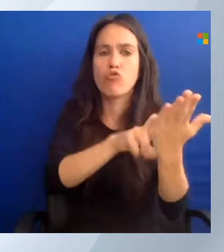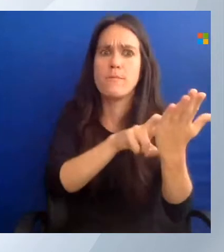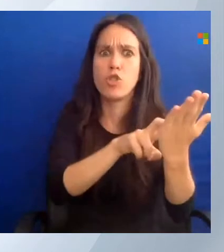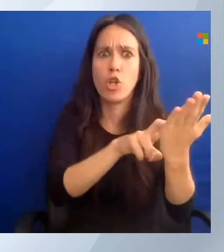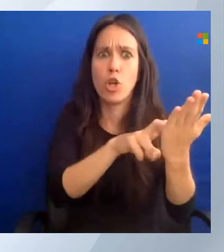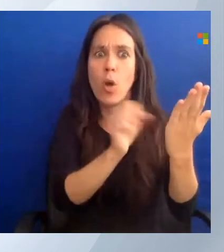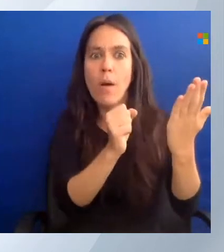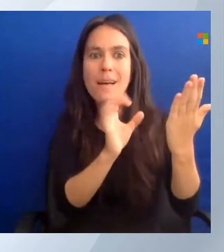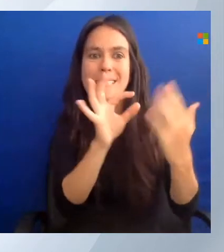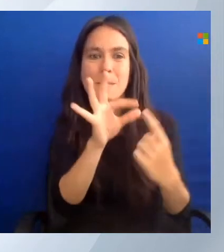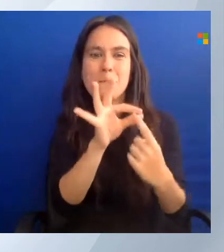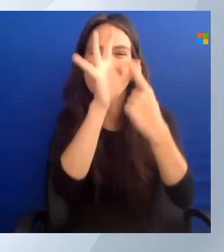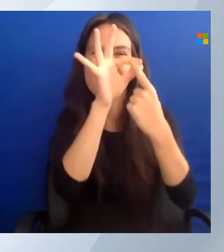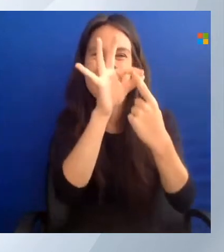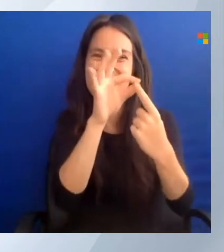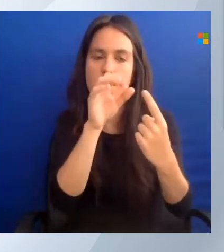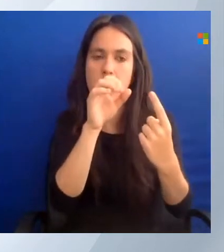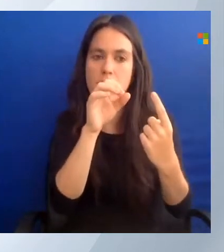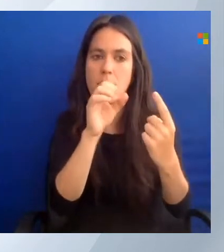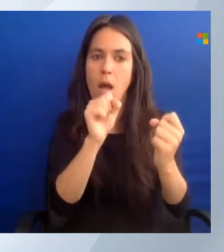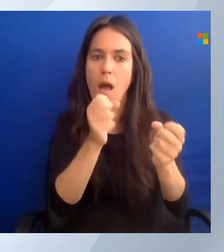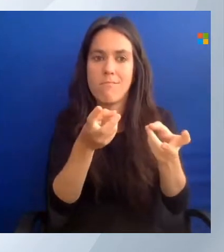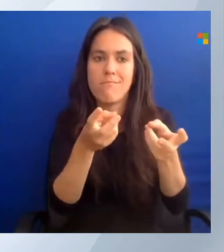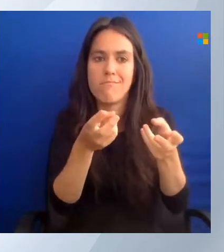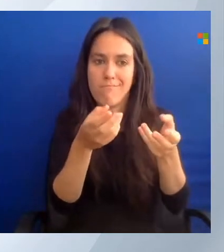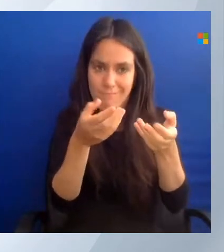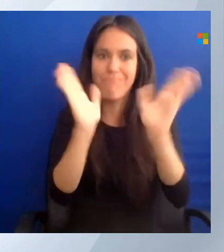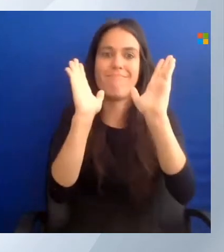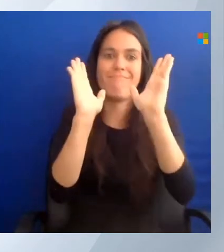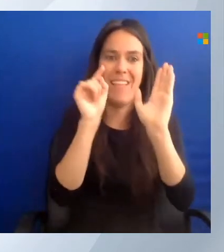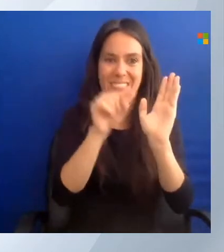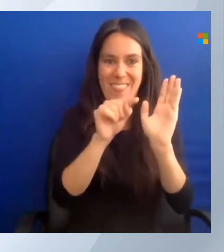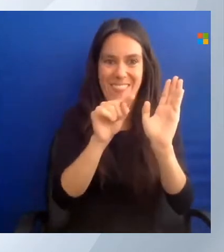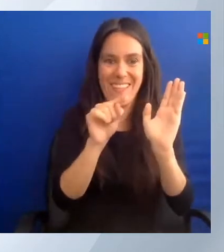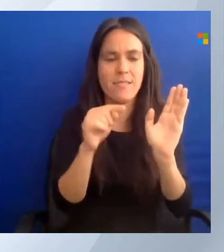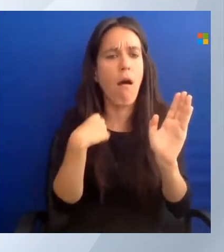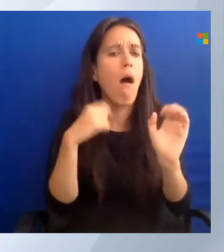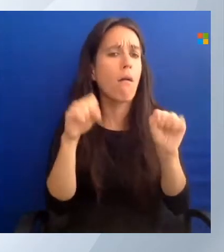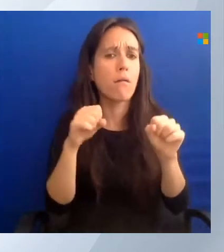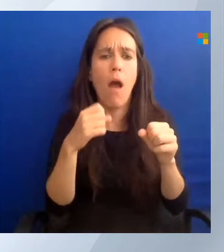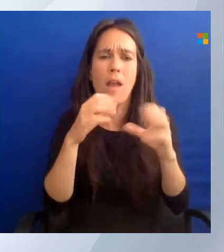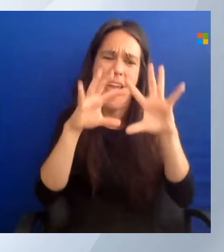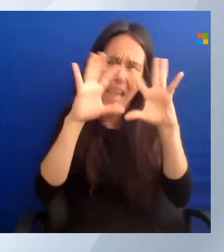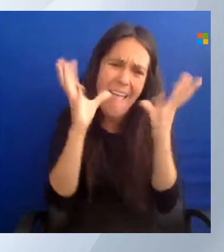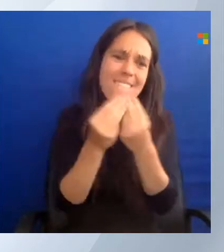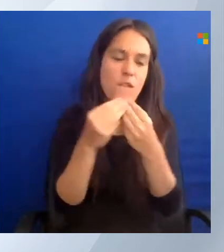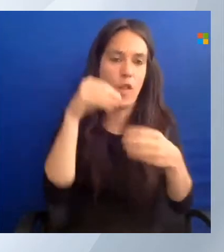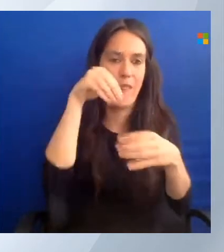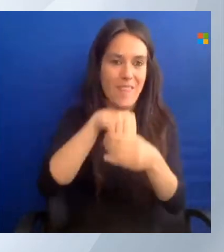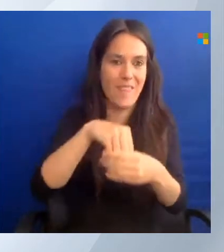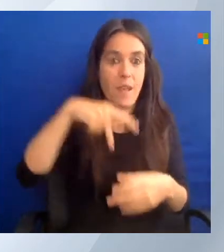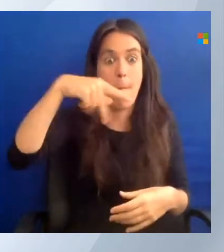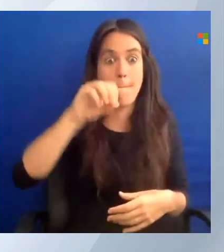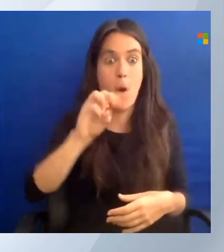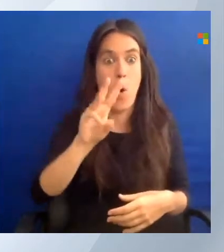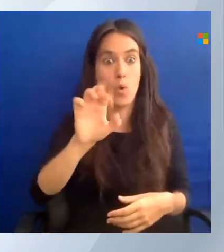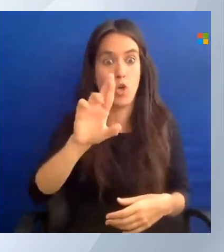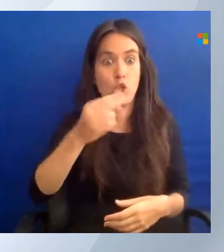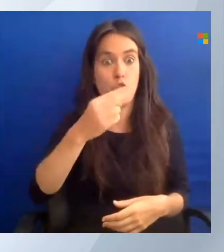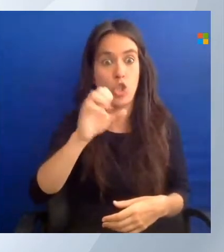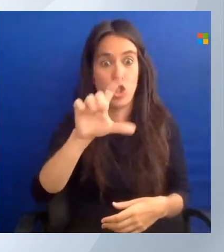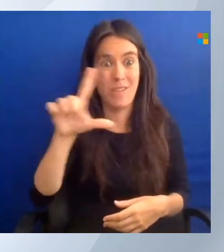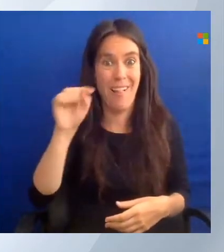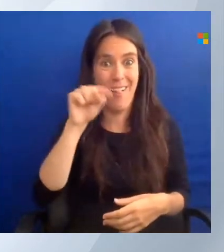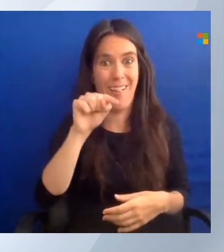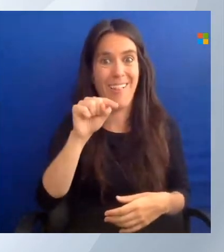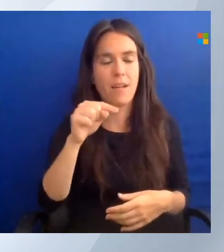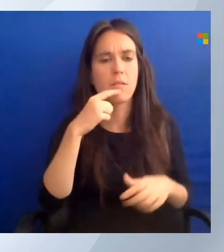you. And here I can do everything I just talked about. This is a PowerShell interface. And I can also use a Bash